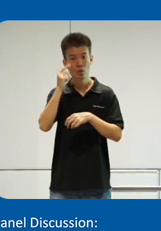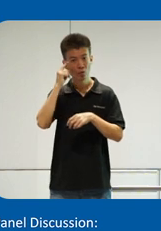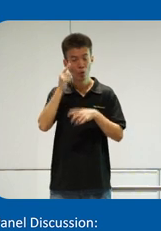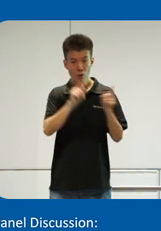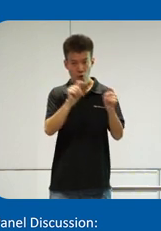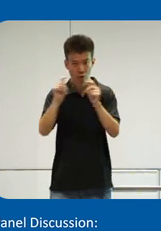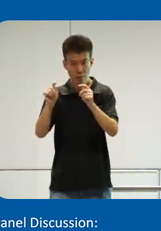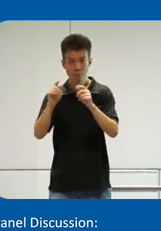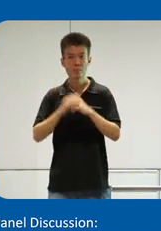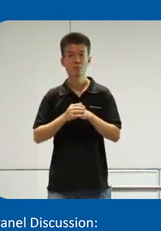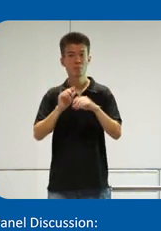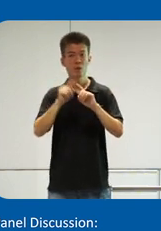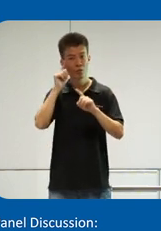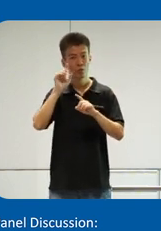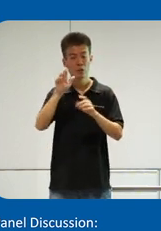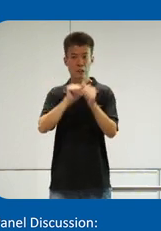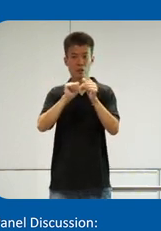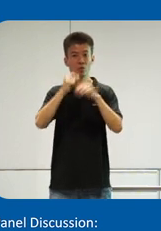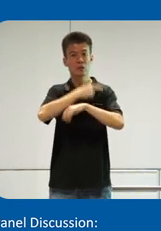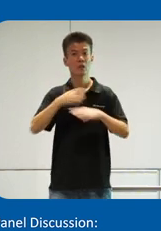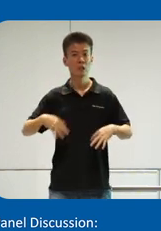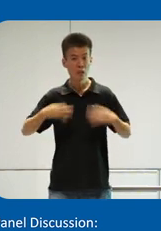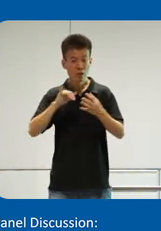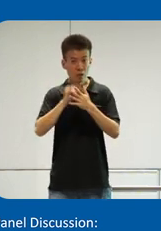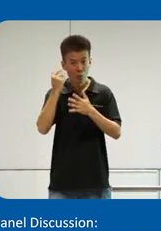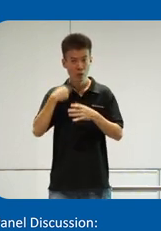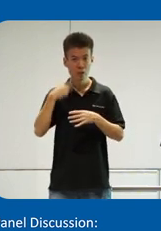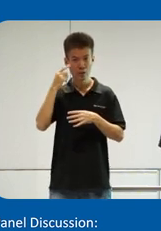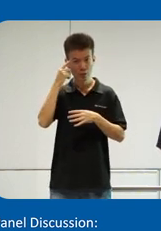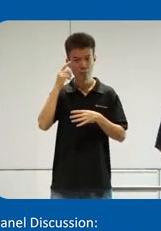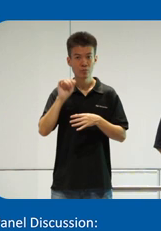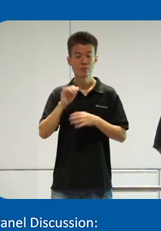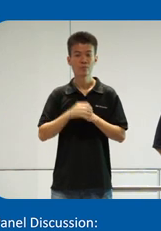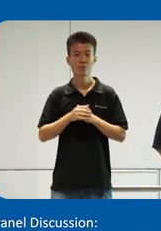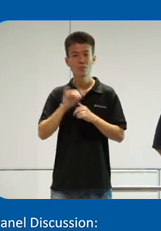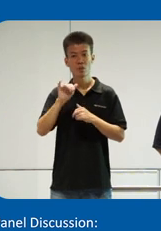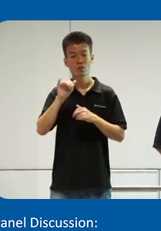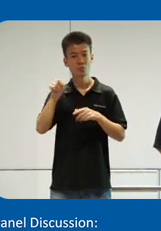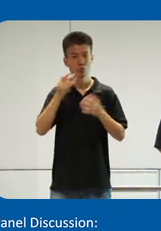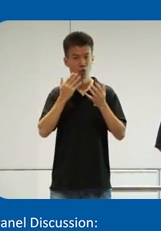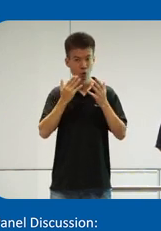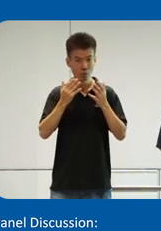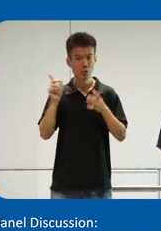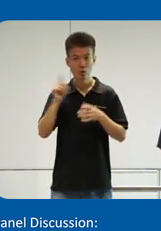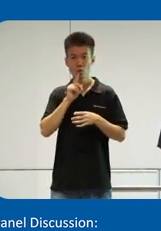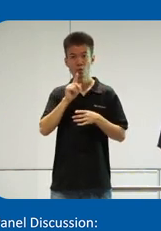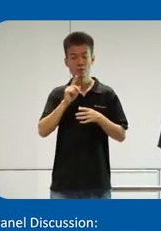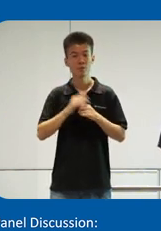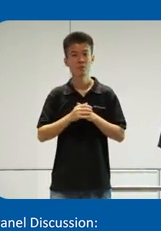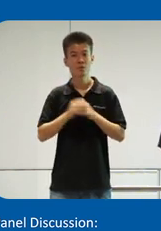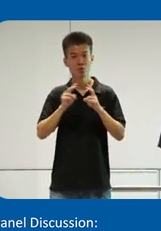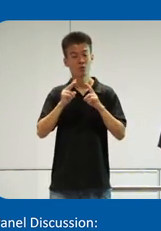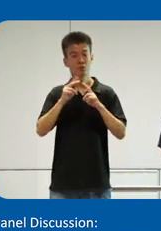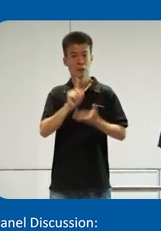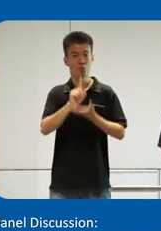transportation, but for their daily lives. That's why I thought such a forum, and we are really very